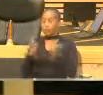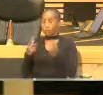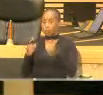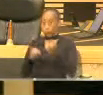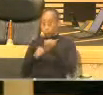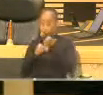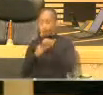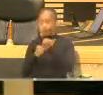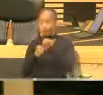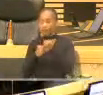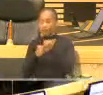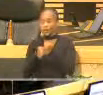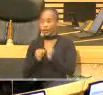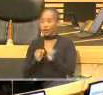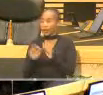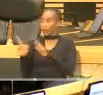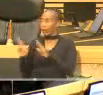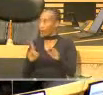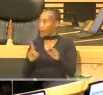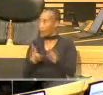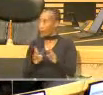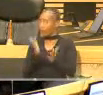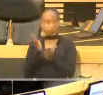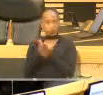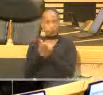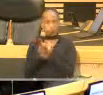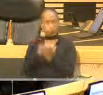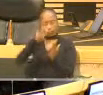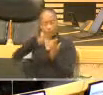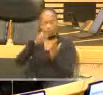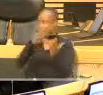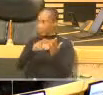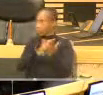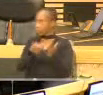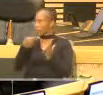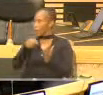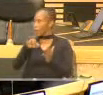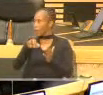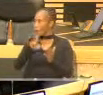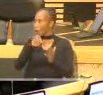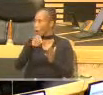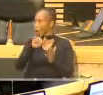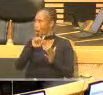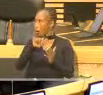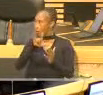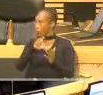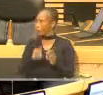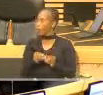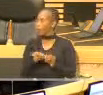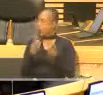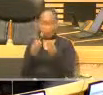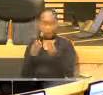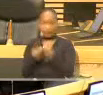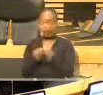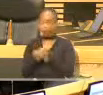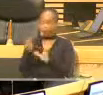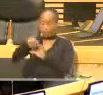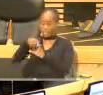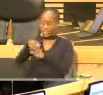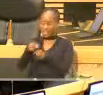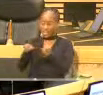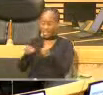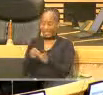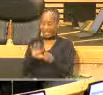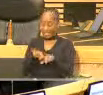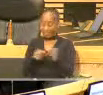I said, I'm sure you might have read yesterday, in the Herald of Yesterday, of the number of investors in KUHA in support of